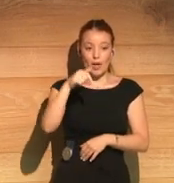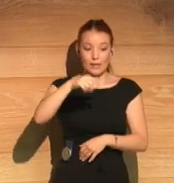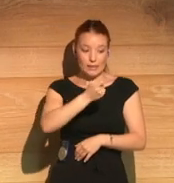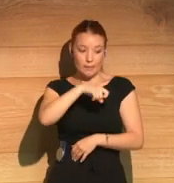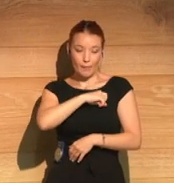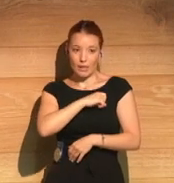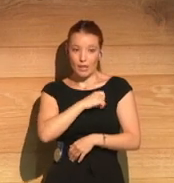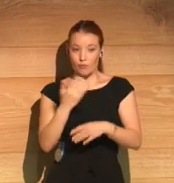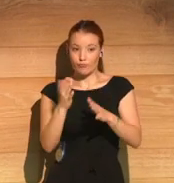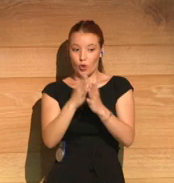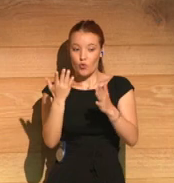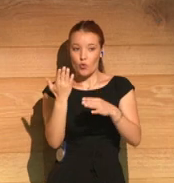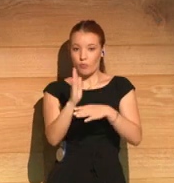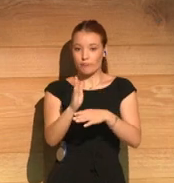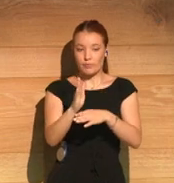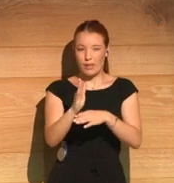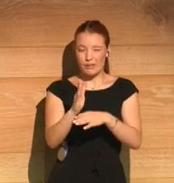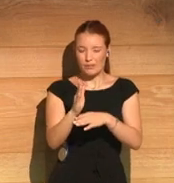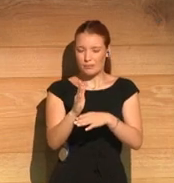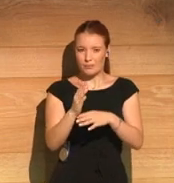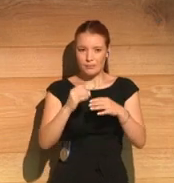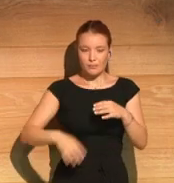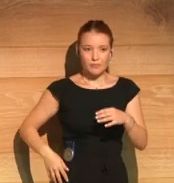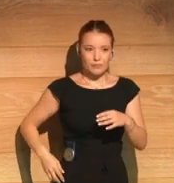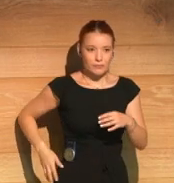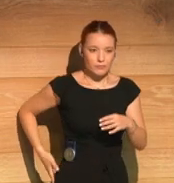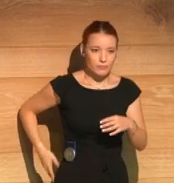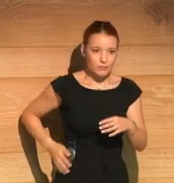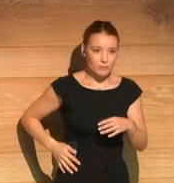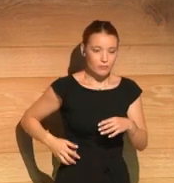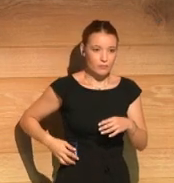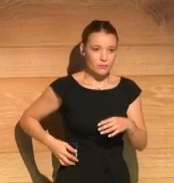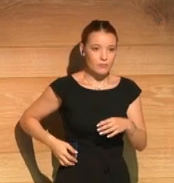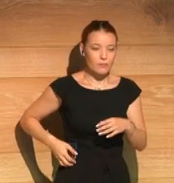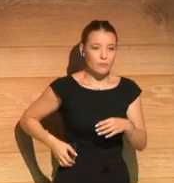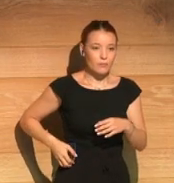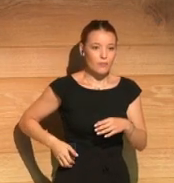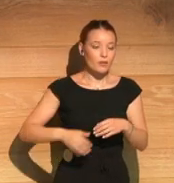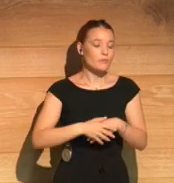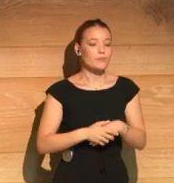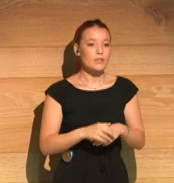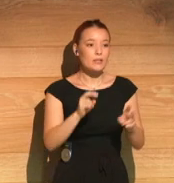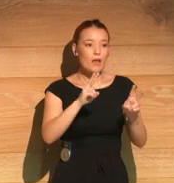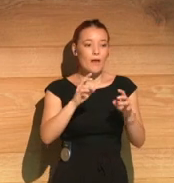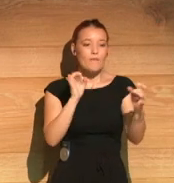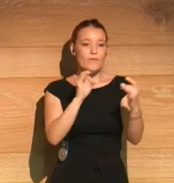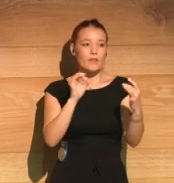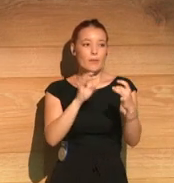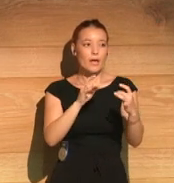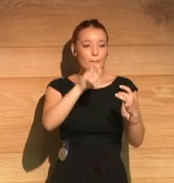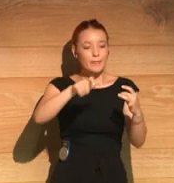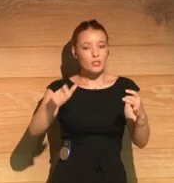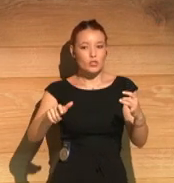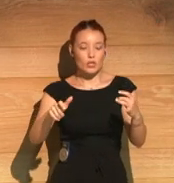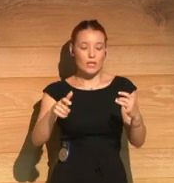novel has just come out in Spain. Now, perhaps you could talk about the feedback that you've received from Irish readers and English-speaking